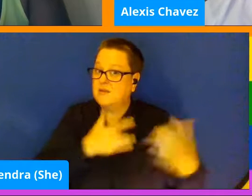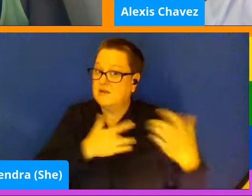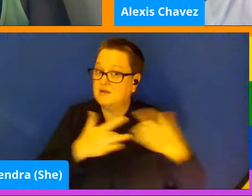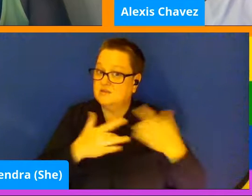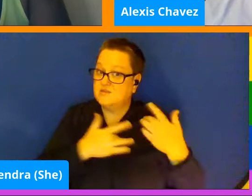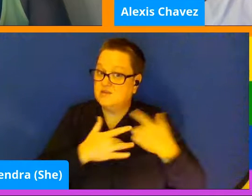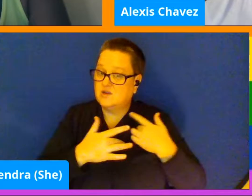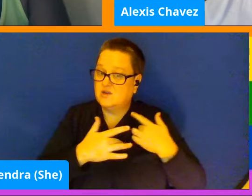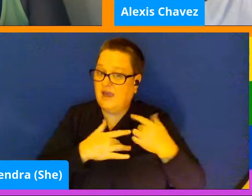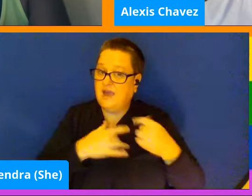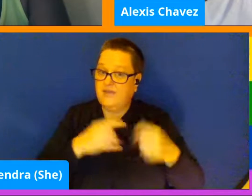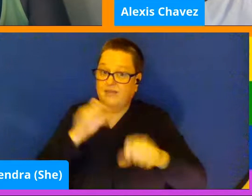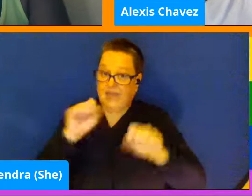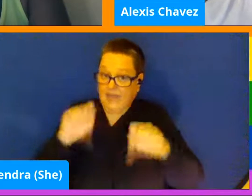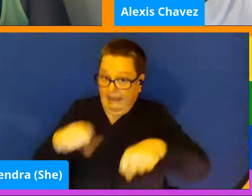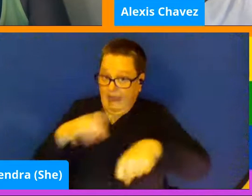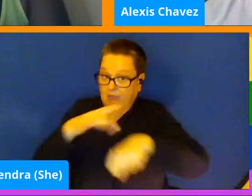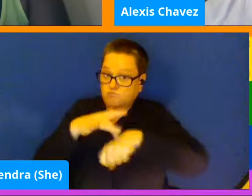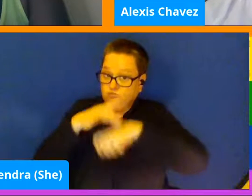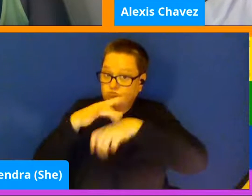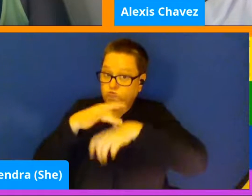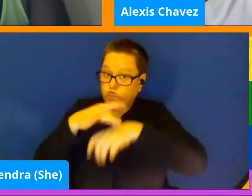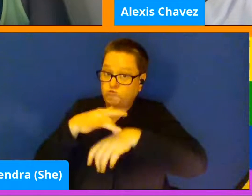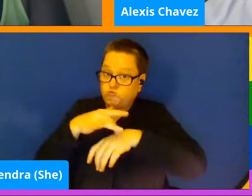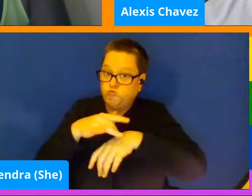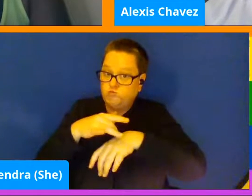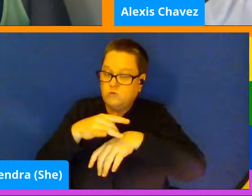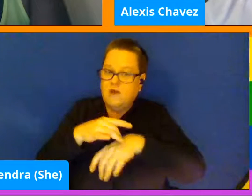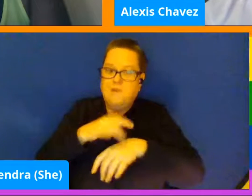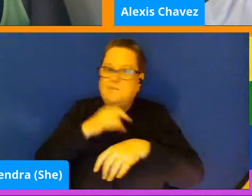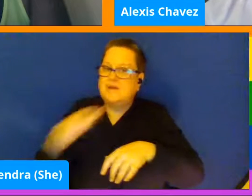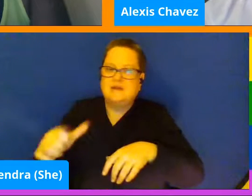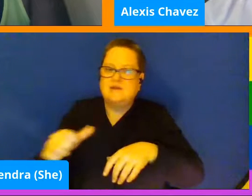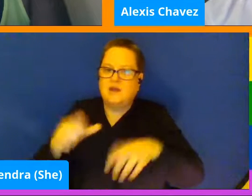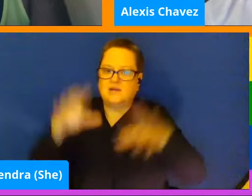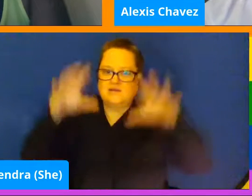spend time on it without having to feel like it takes over their life.